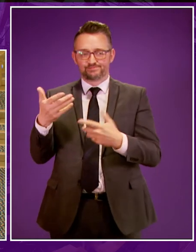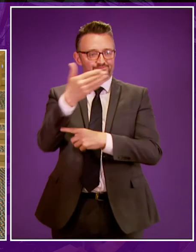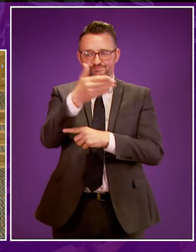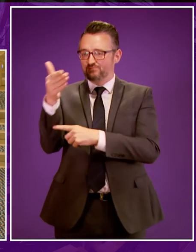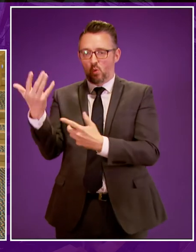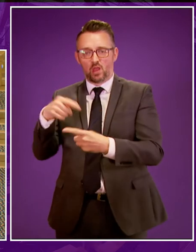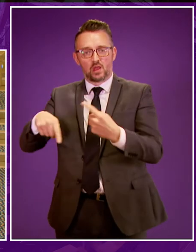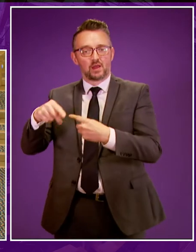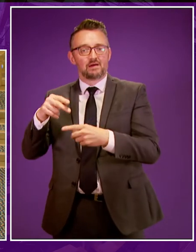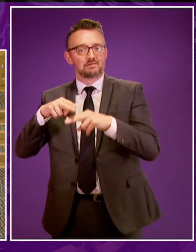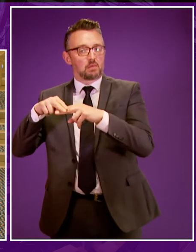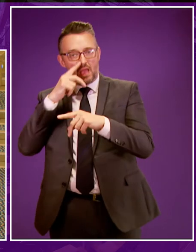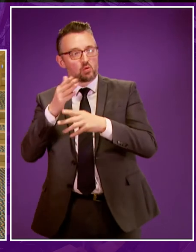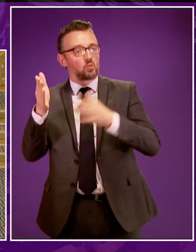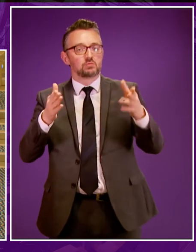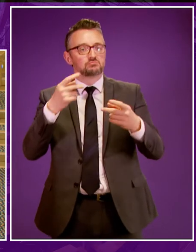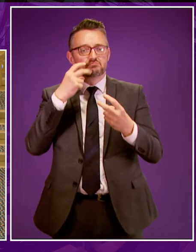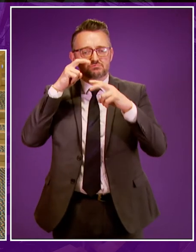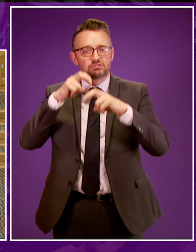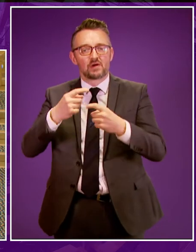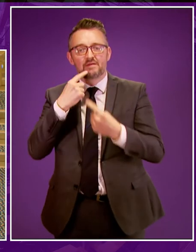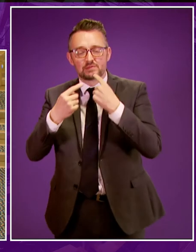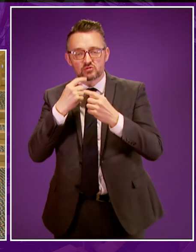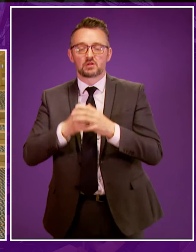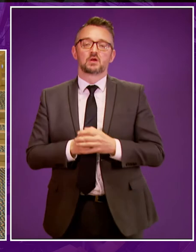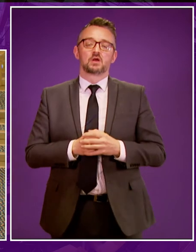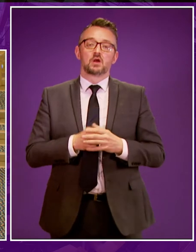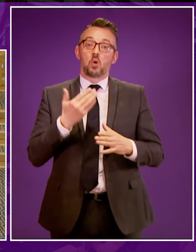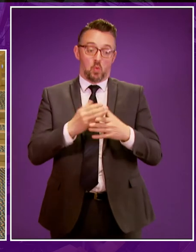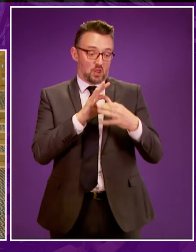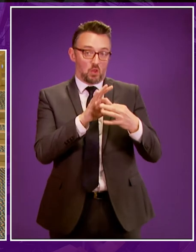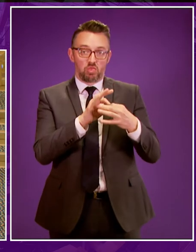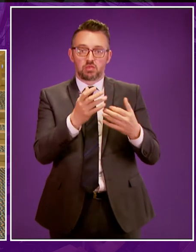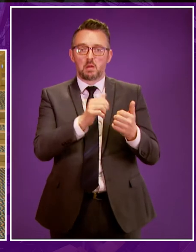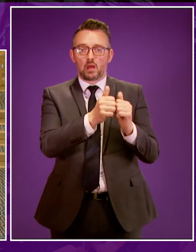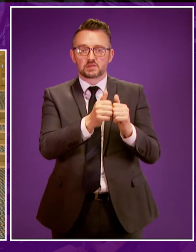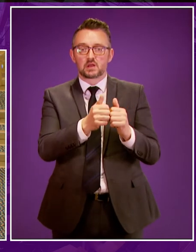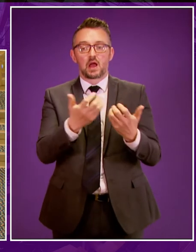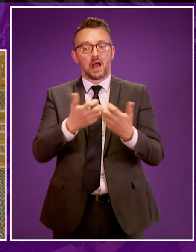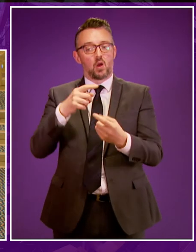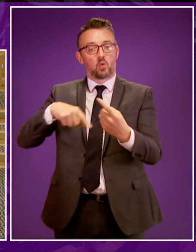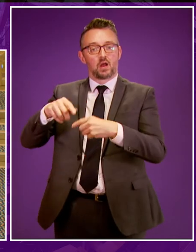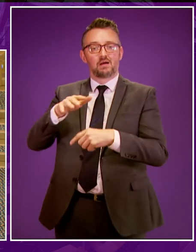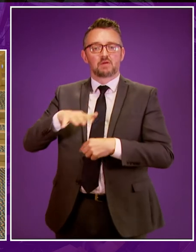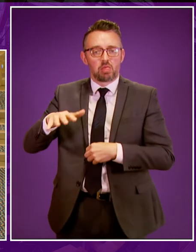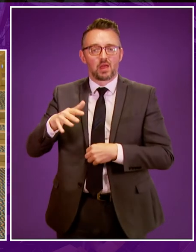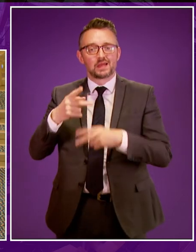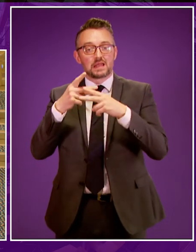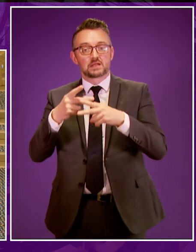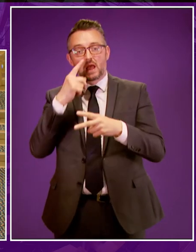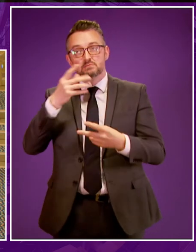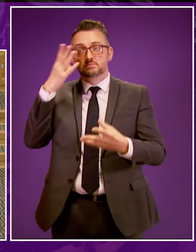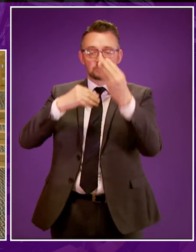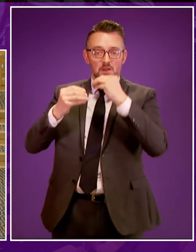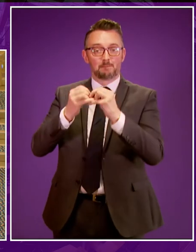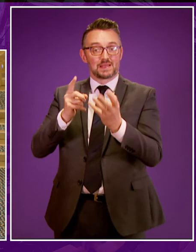and also working with partners to determine the best way of enabling families and carers to learn BSL so that they can communicate